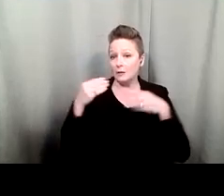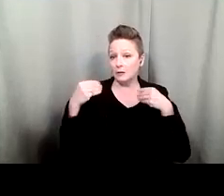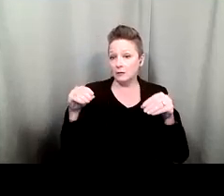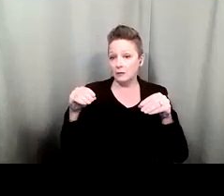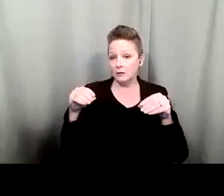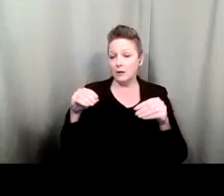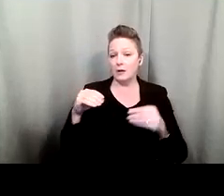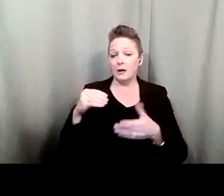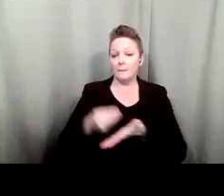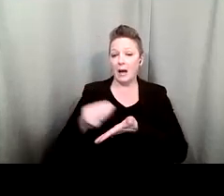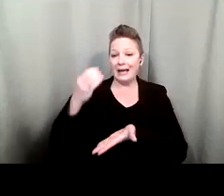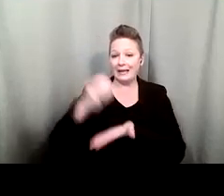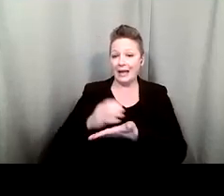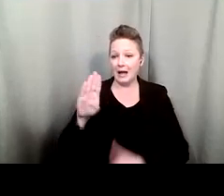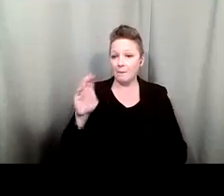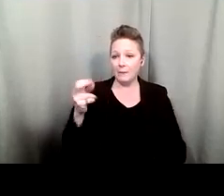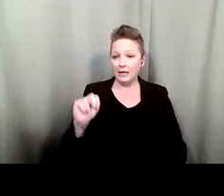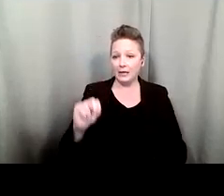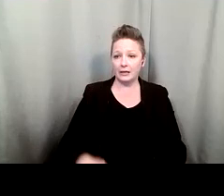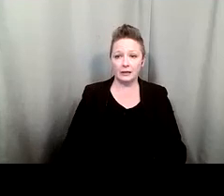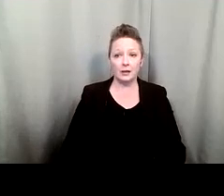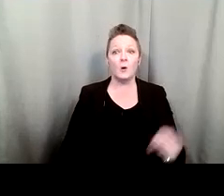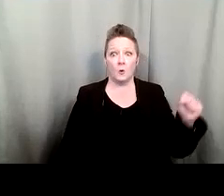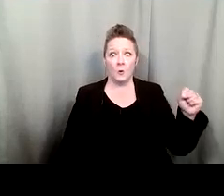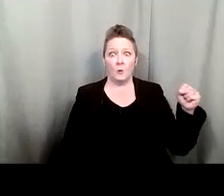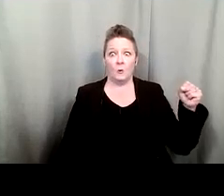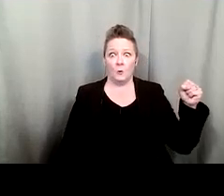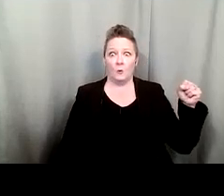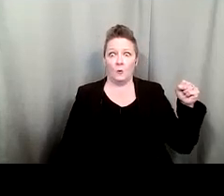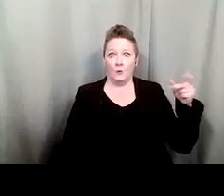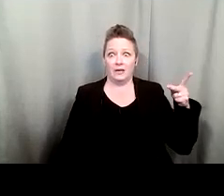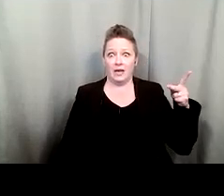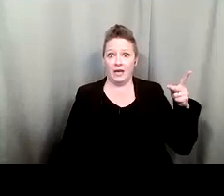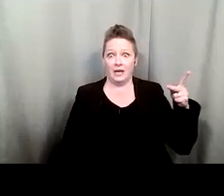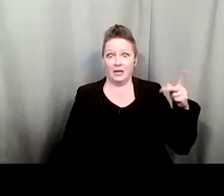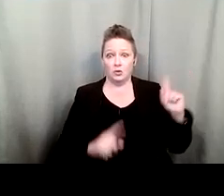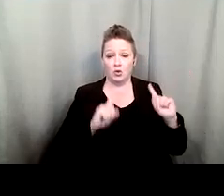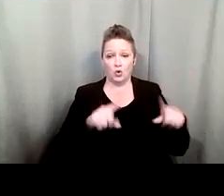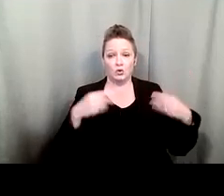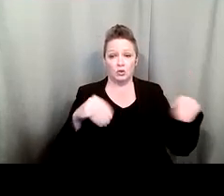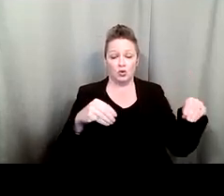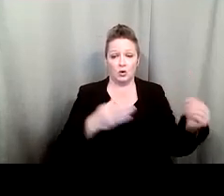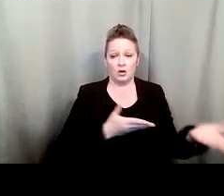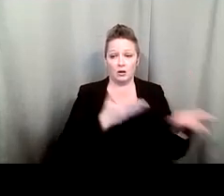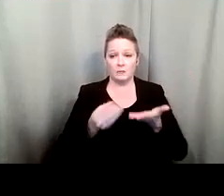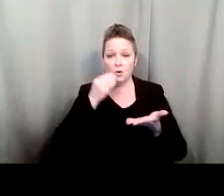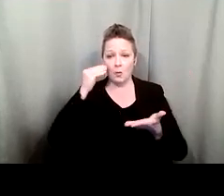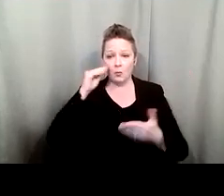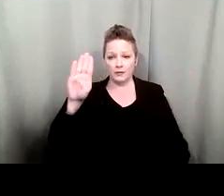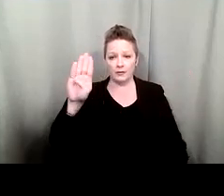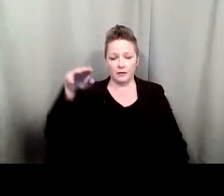a can of beans oh okay so he goes to the store and comes home with peas